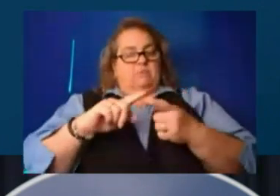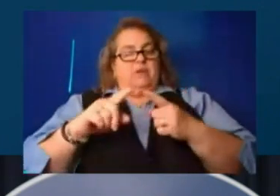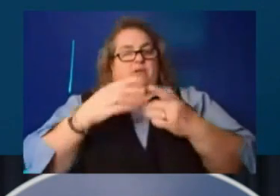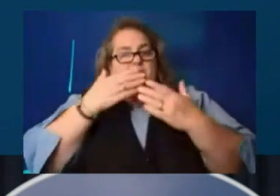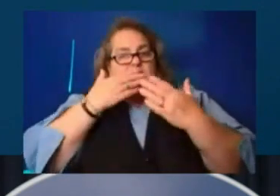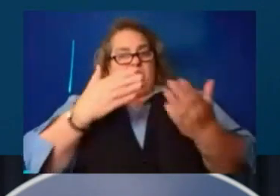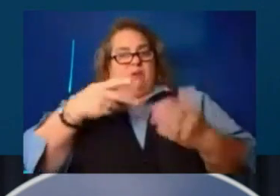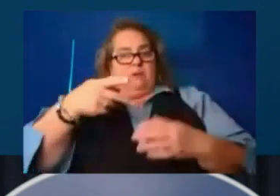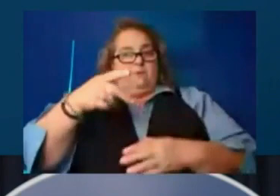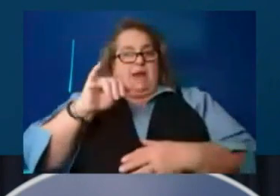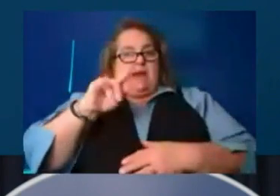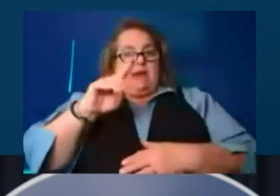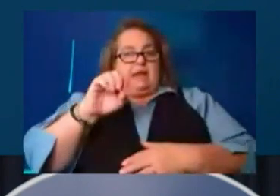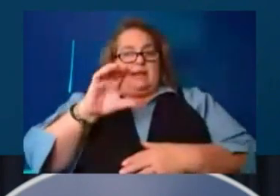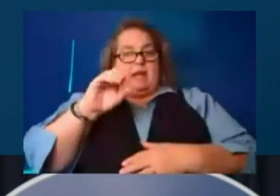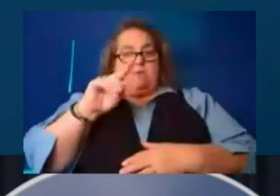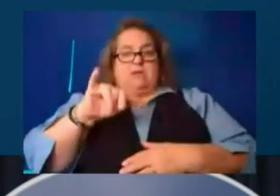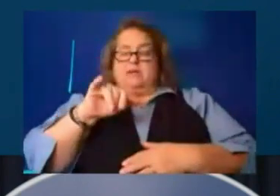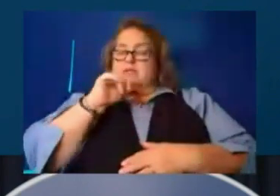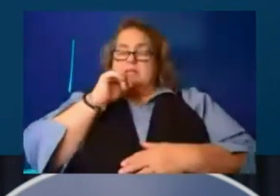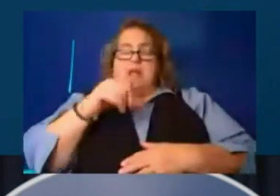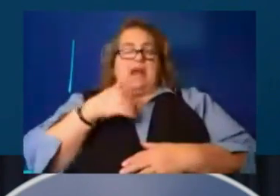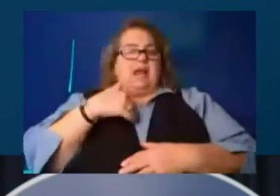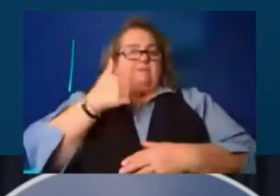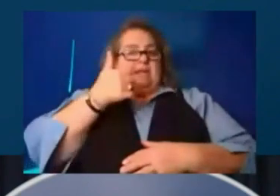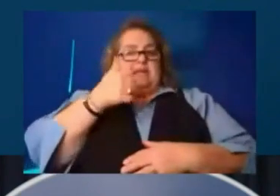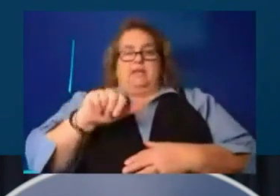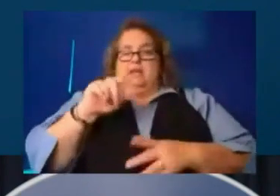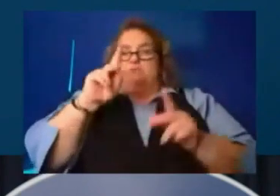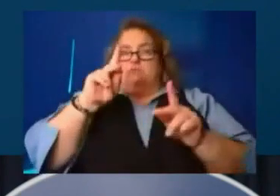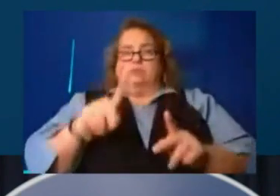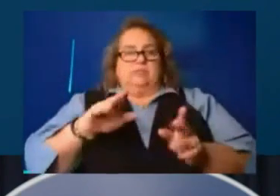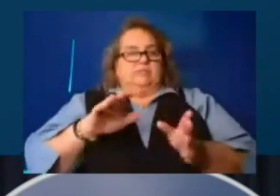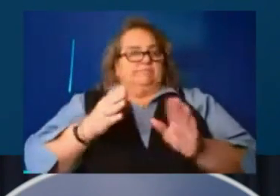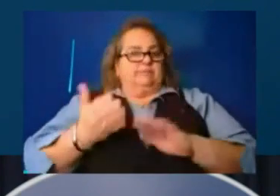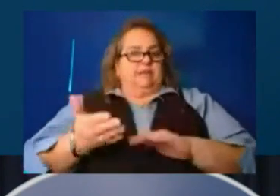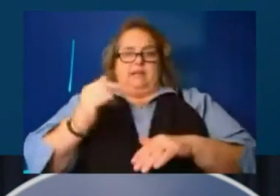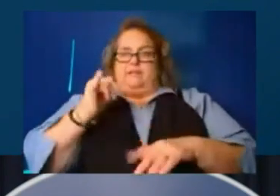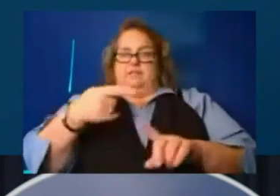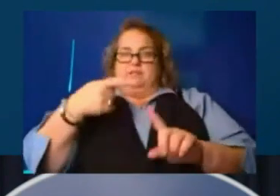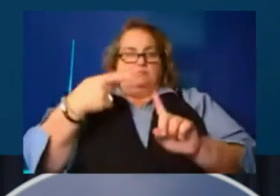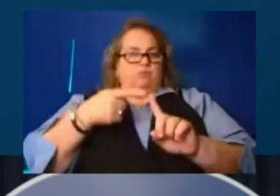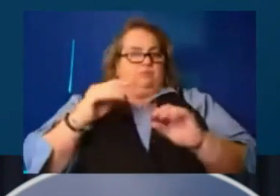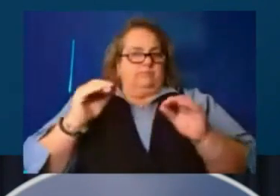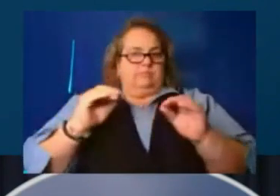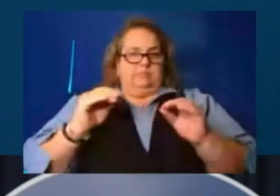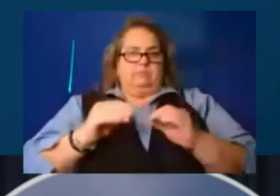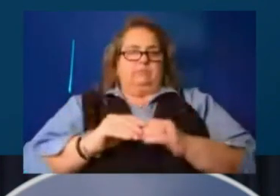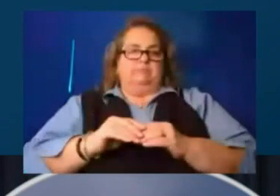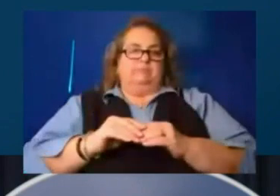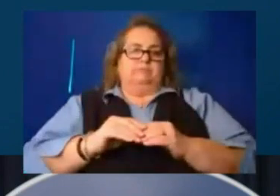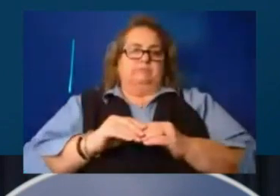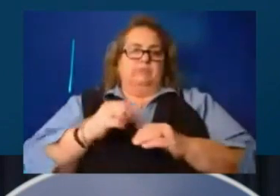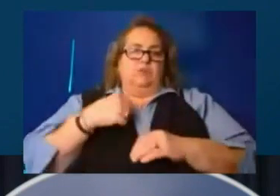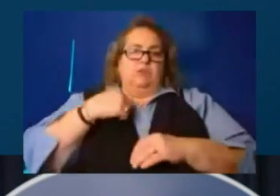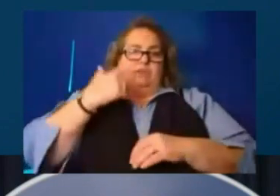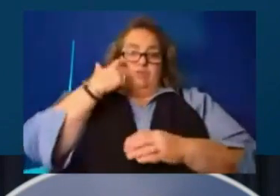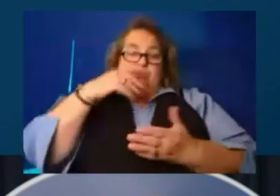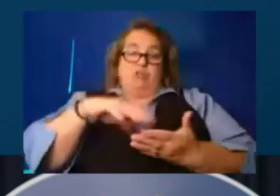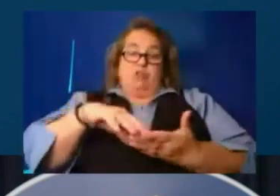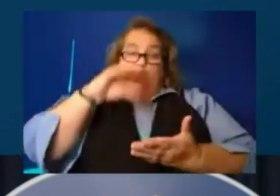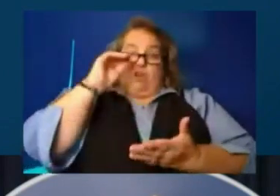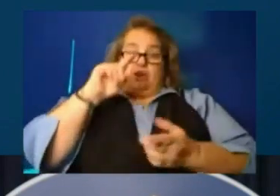lost any of their people at this point. Um, we had just learned as we got there